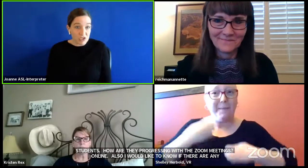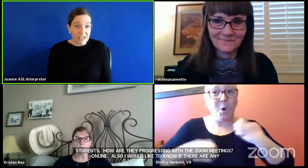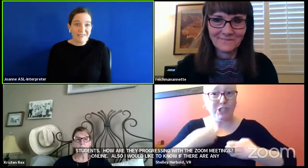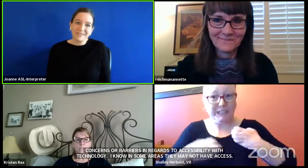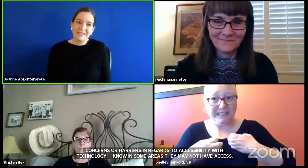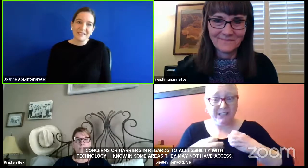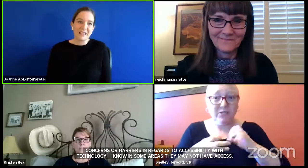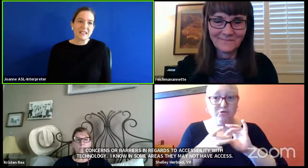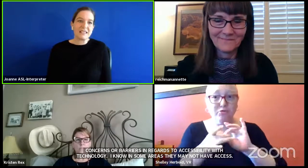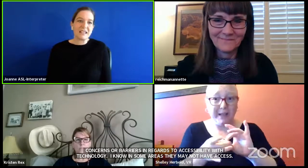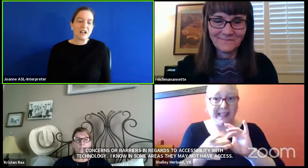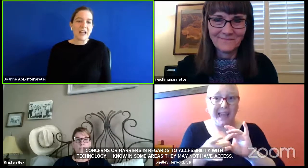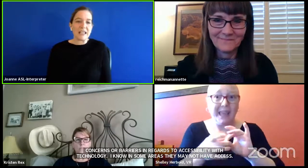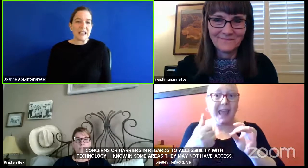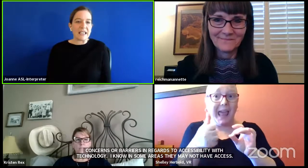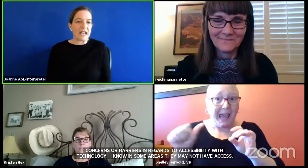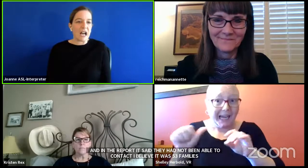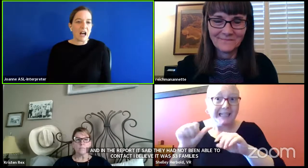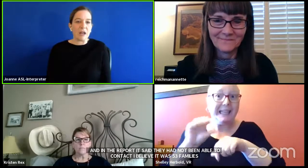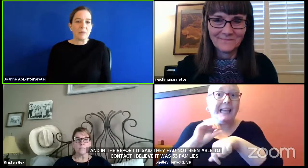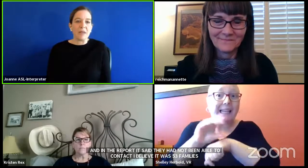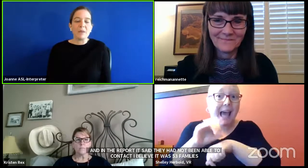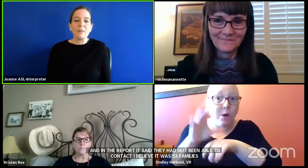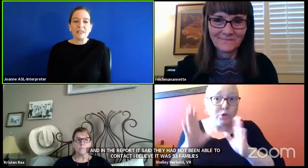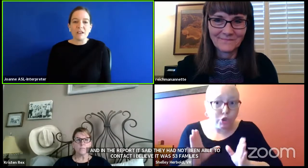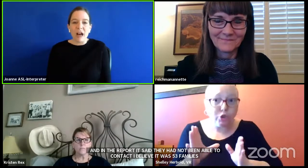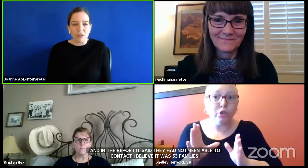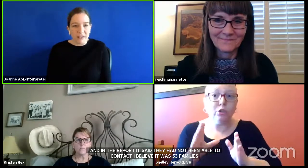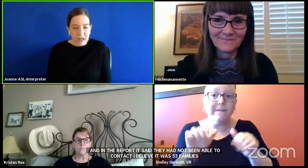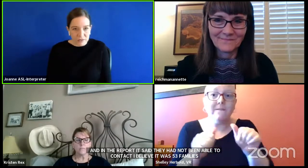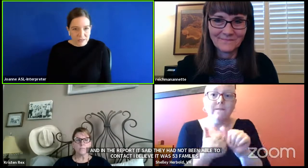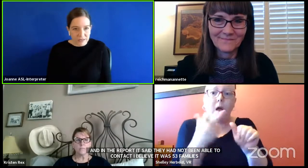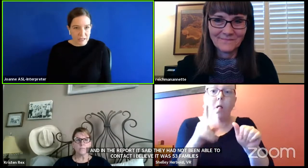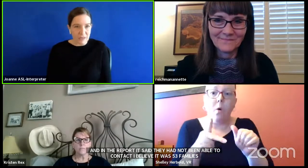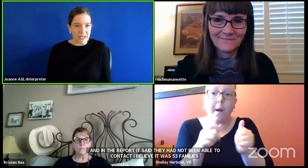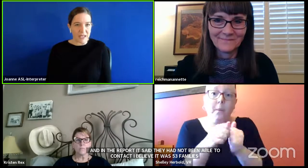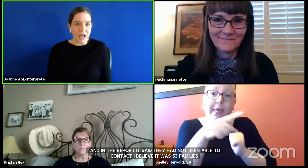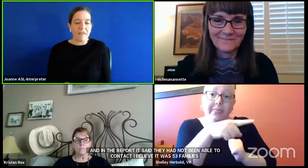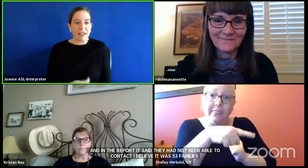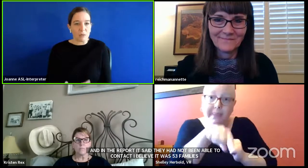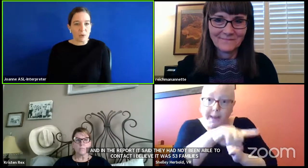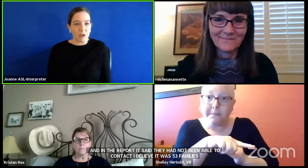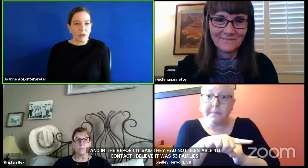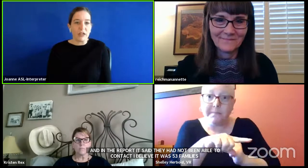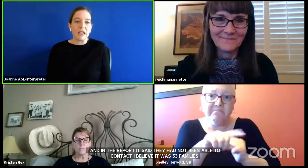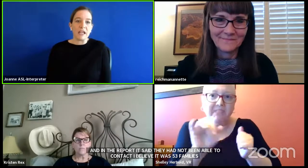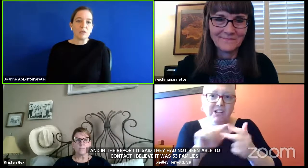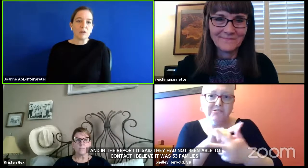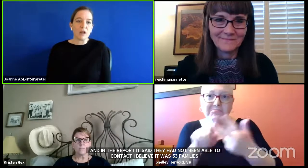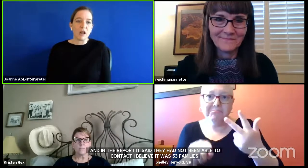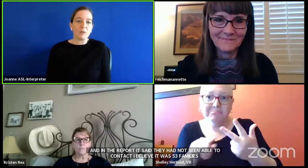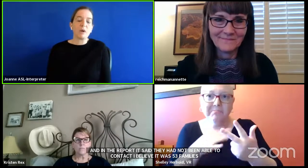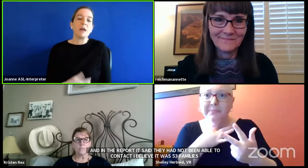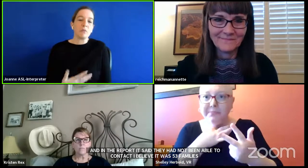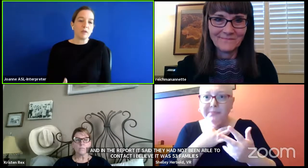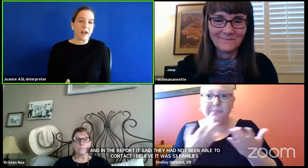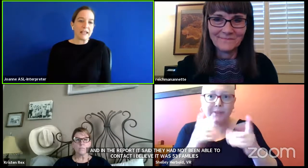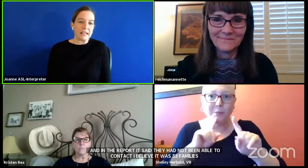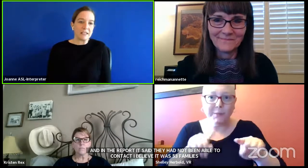question, is there any mental health counseling being available and